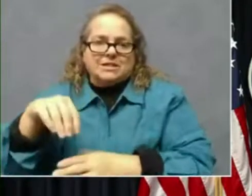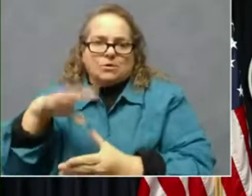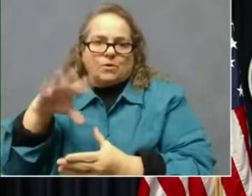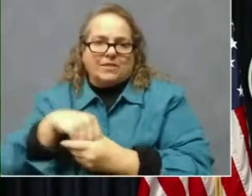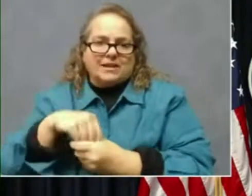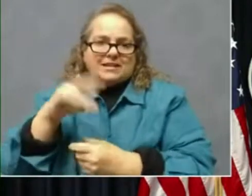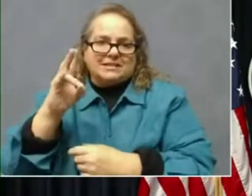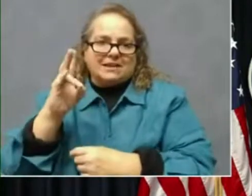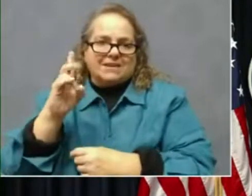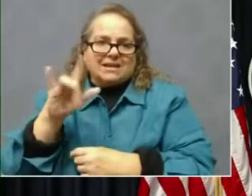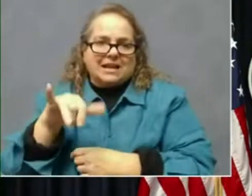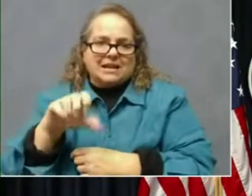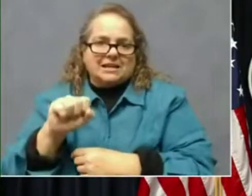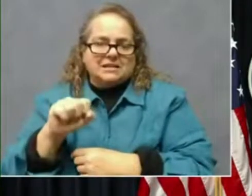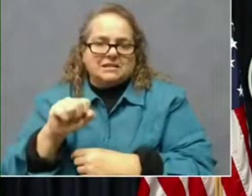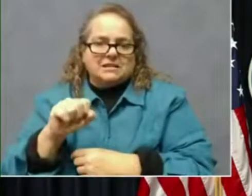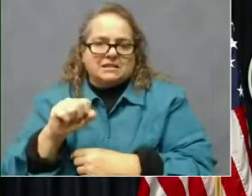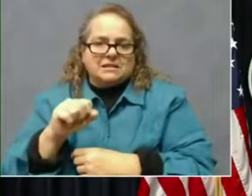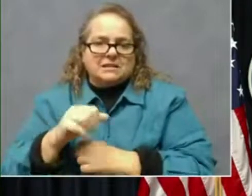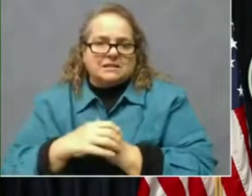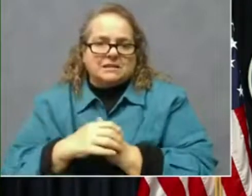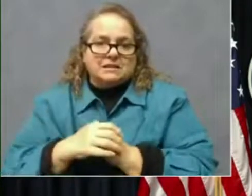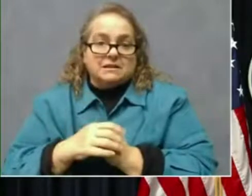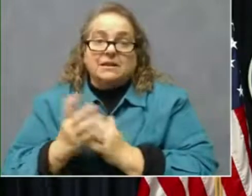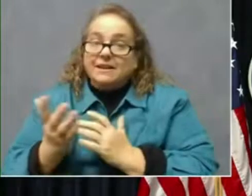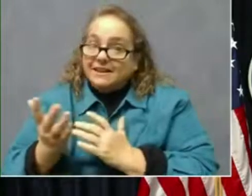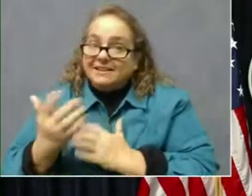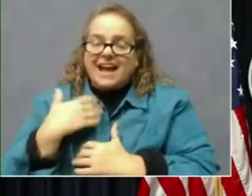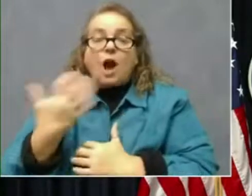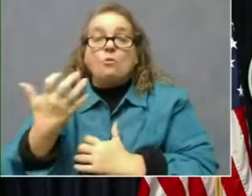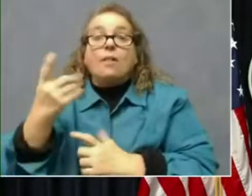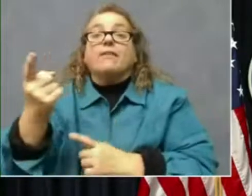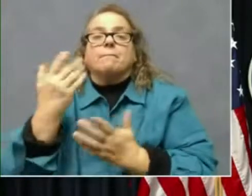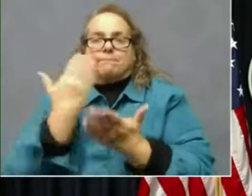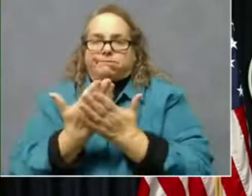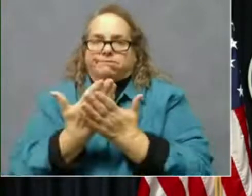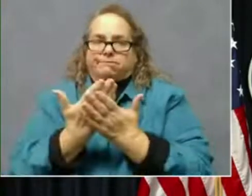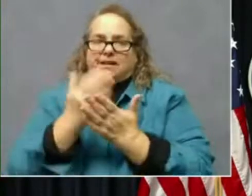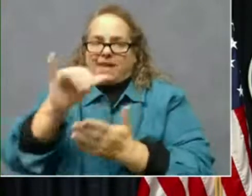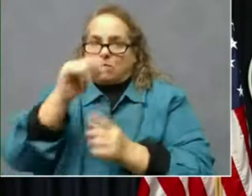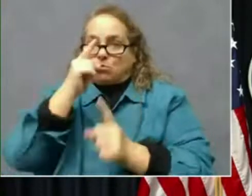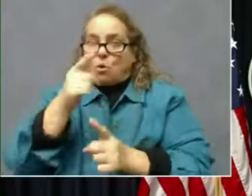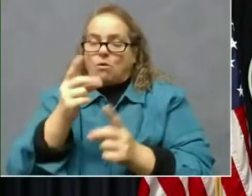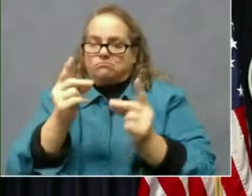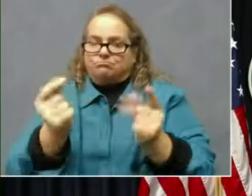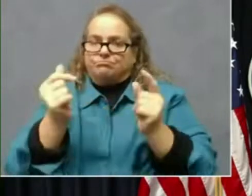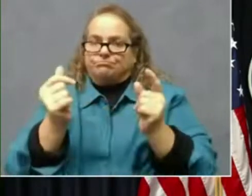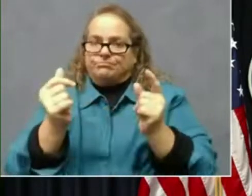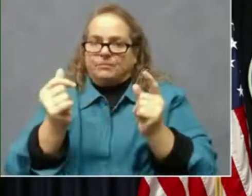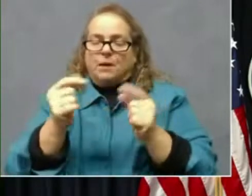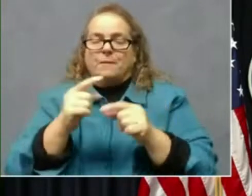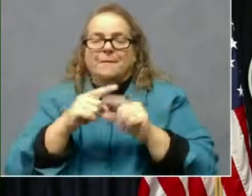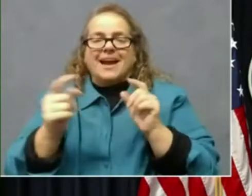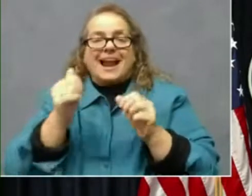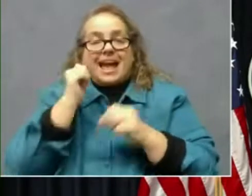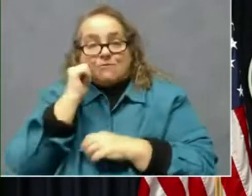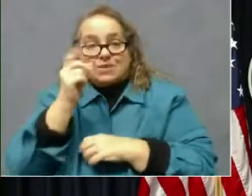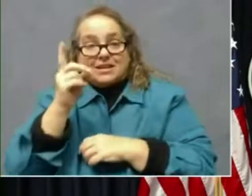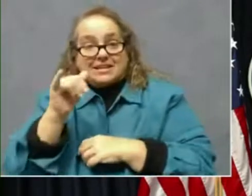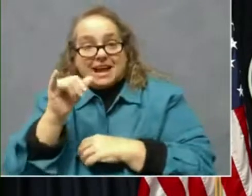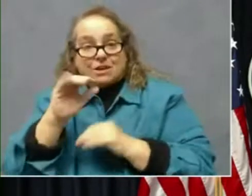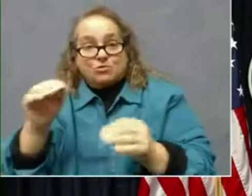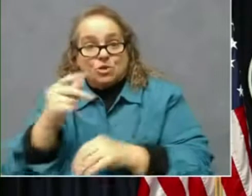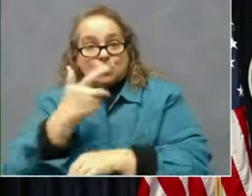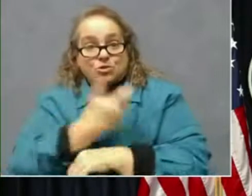I believe it's, well, I want them to reach it immediately, uh, because every day that goes by that somebody is not vaccinated